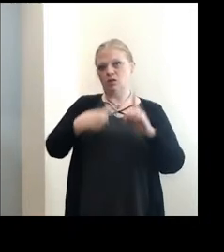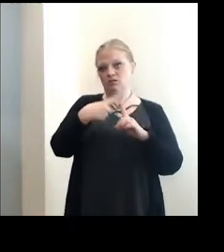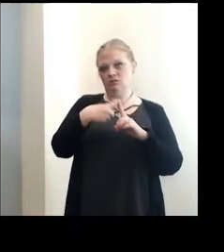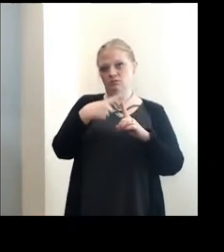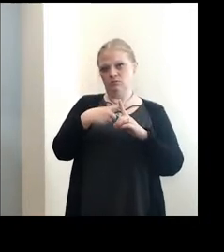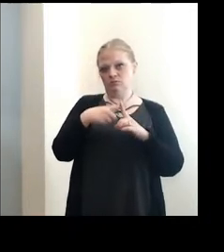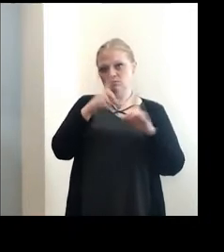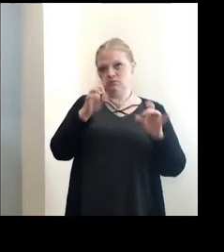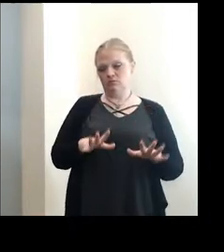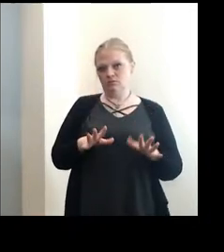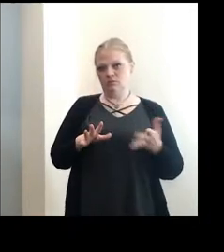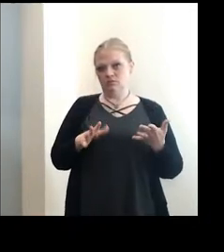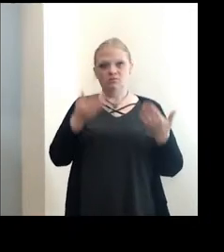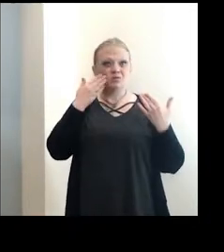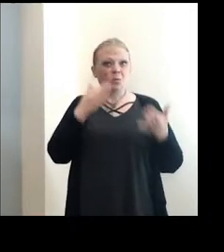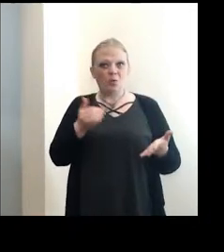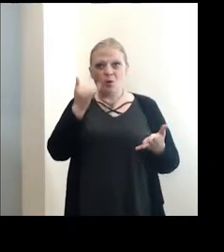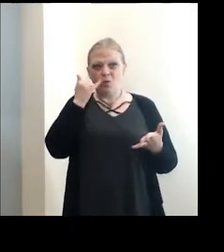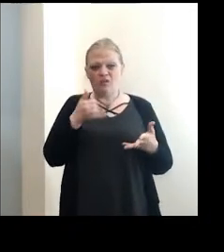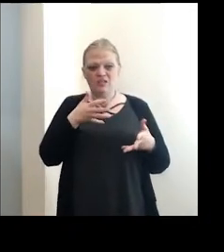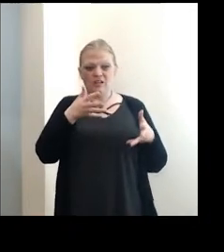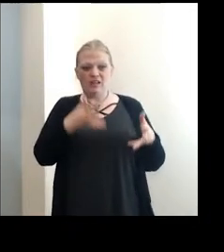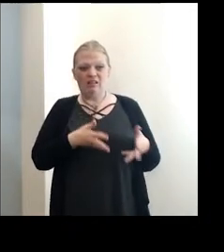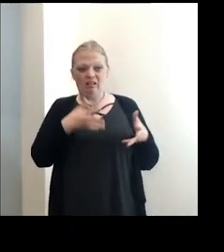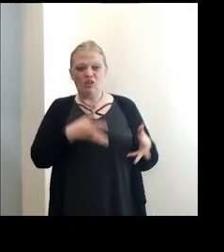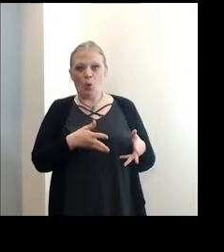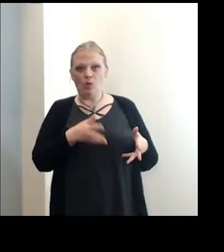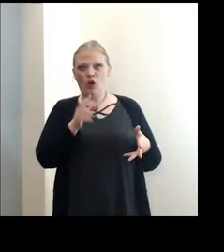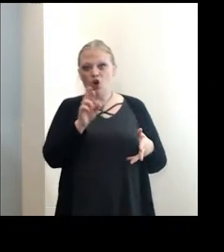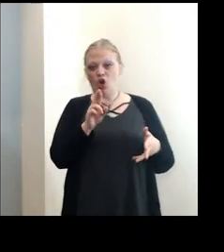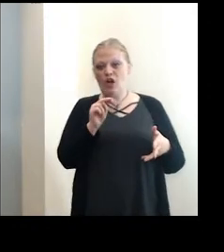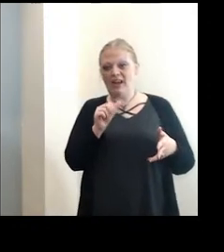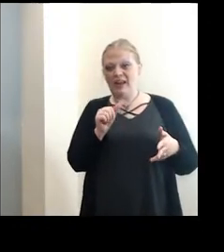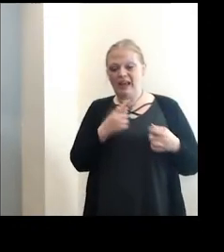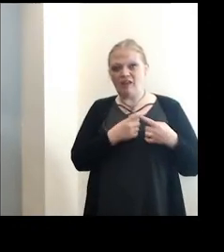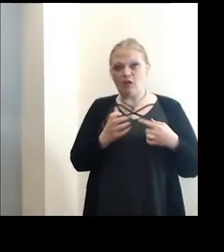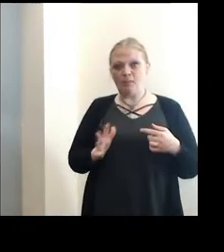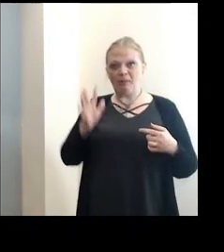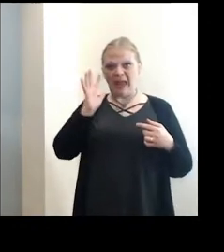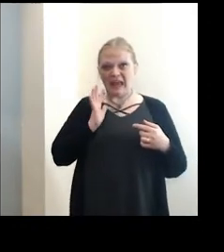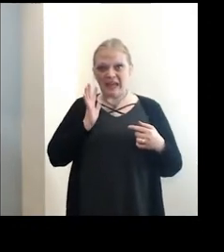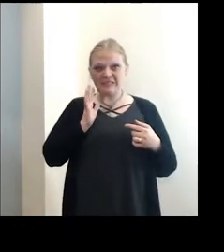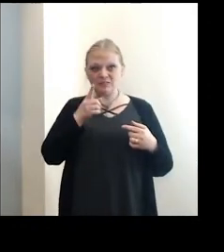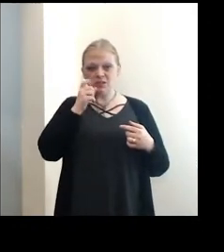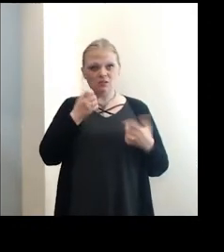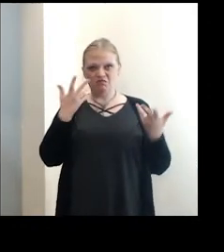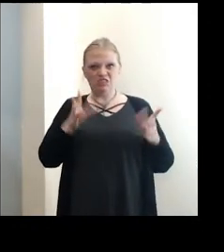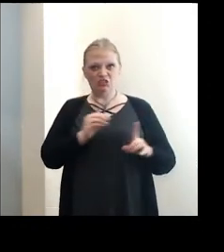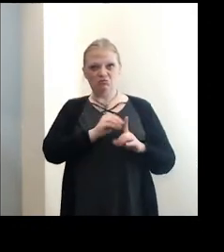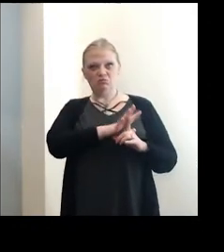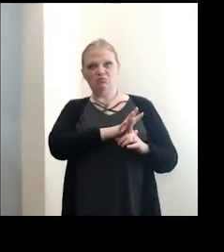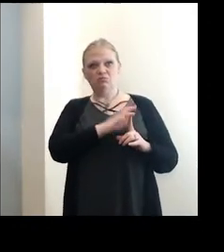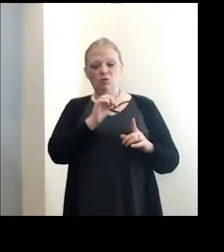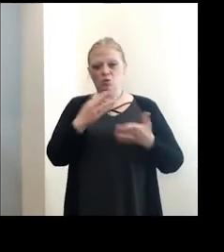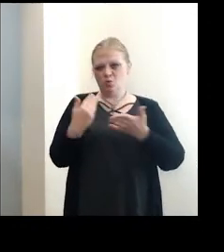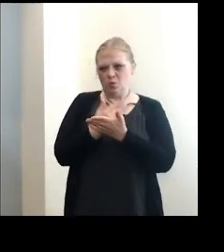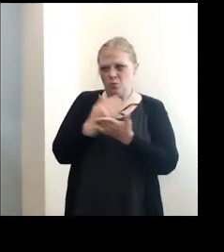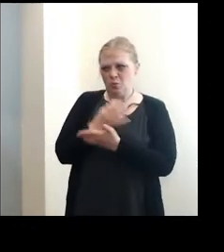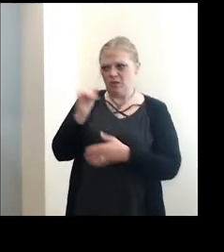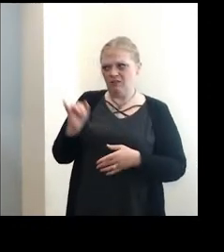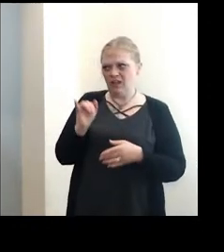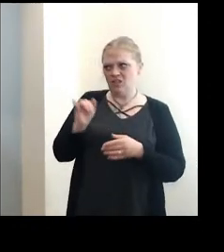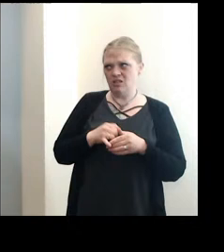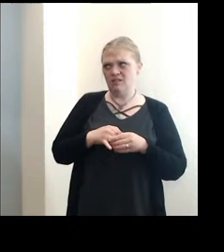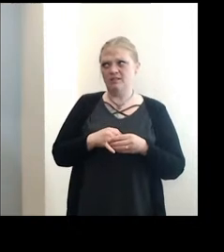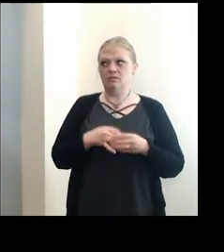-19. We don't know if that's residual RNA from a prior infection when they were exposed or is this a new infection. And